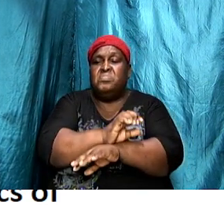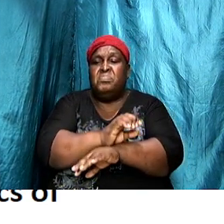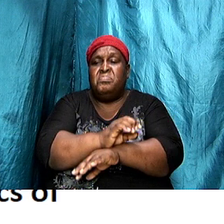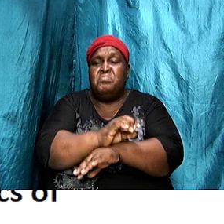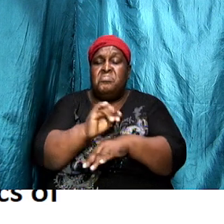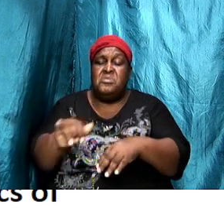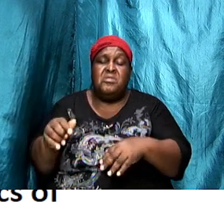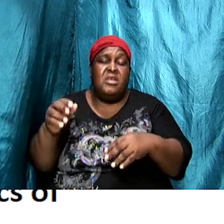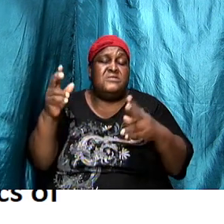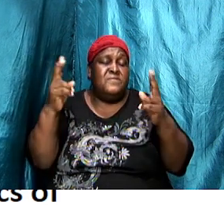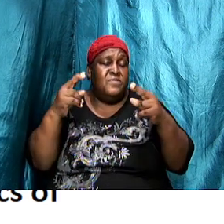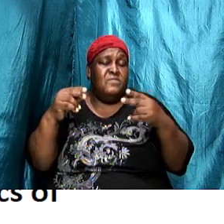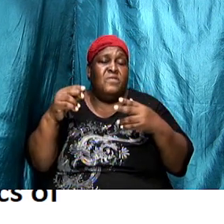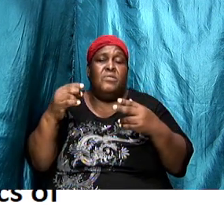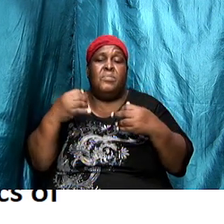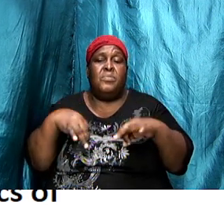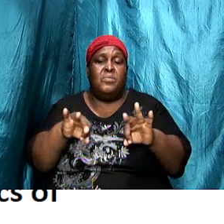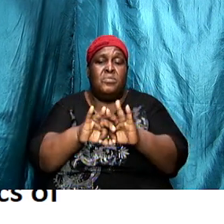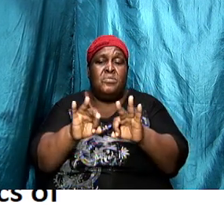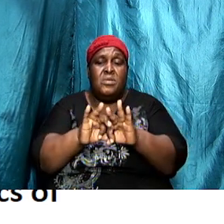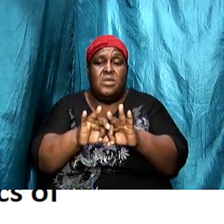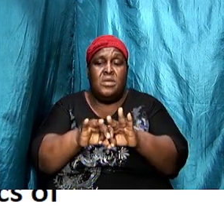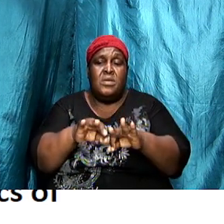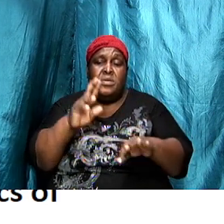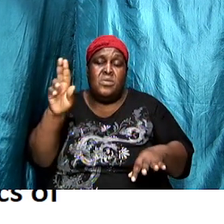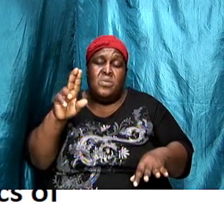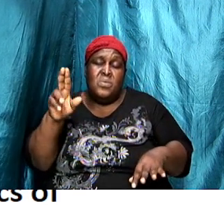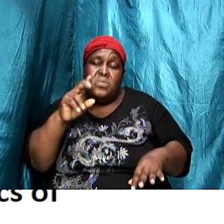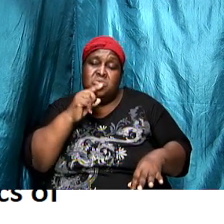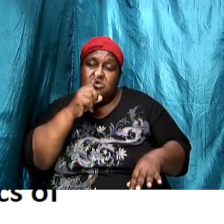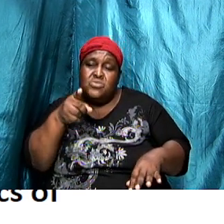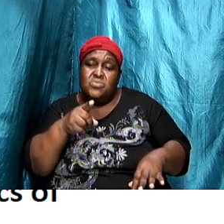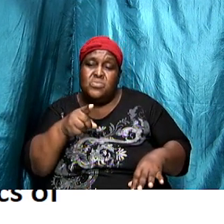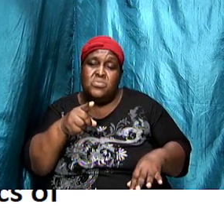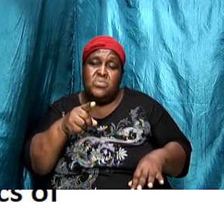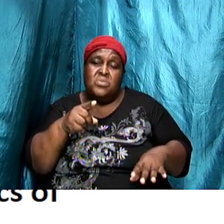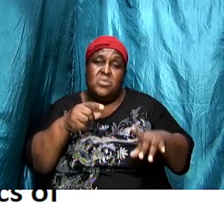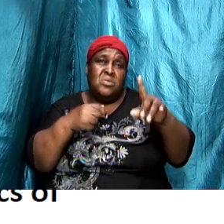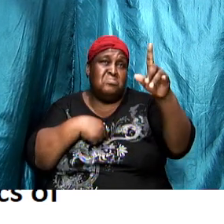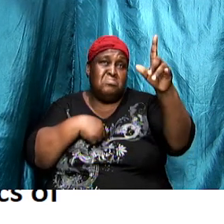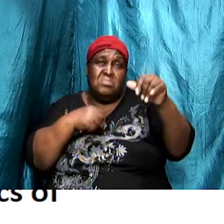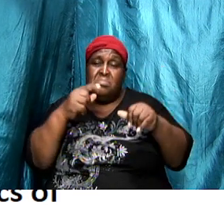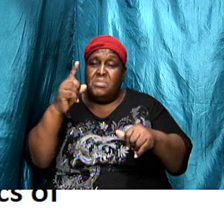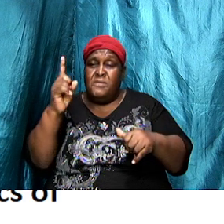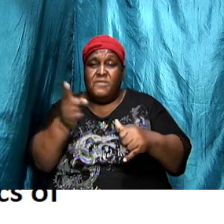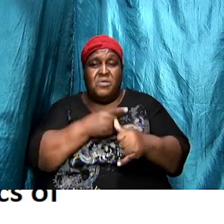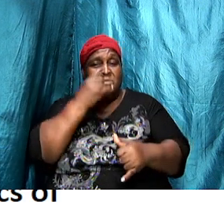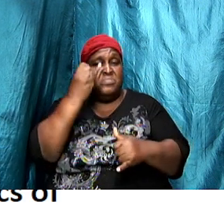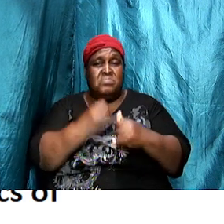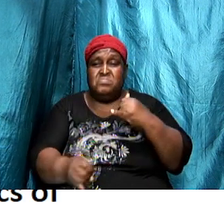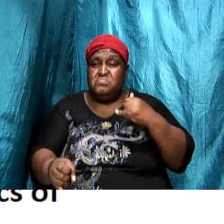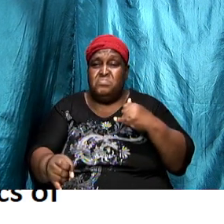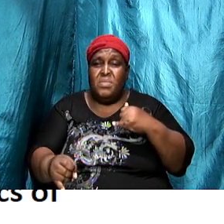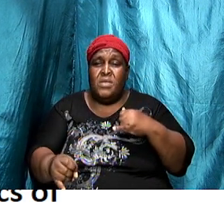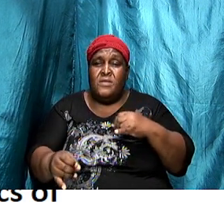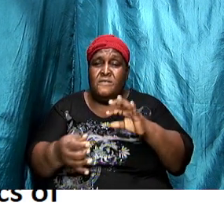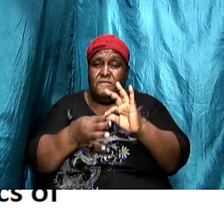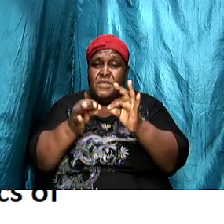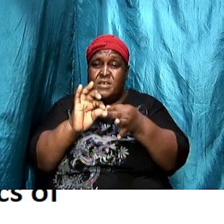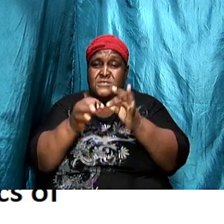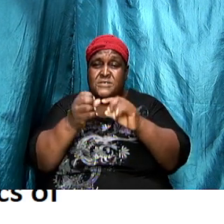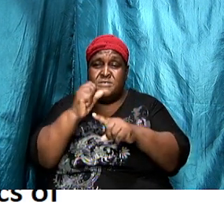because he might just use the fact that I am the first and the last to deal with a situation